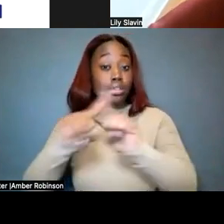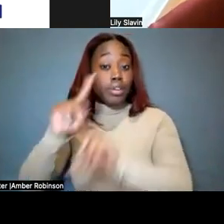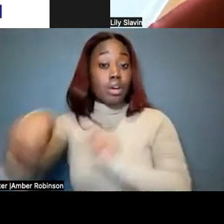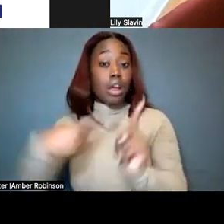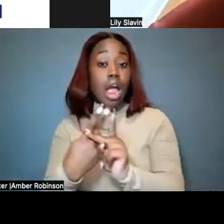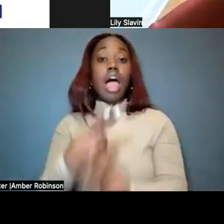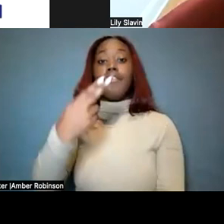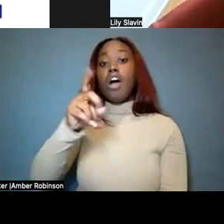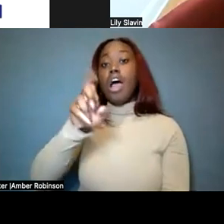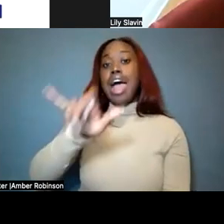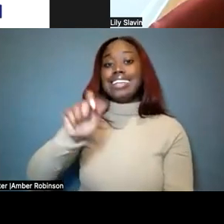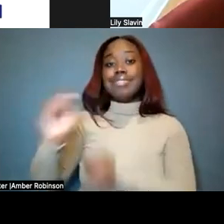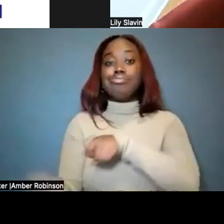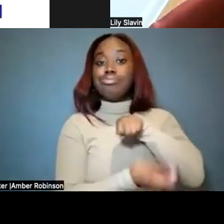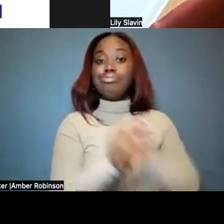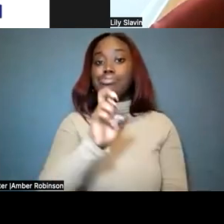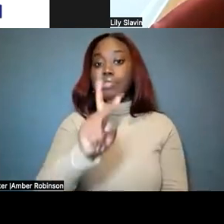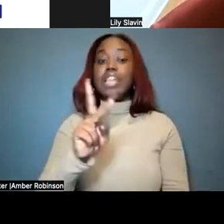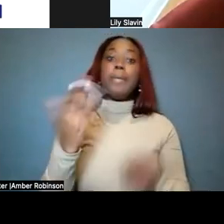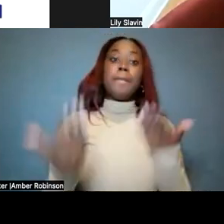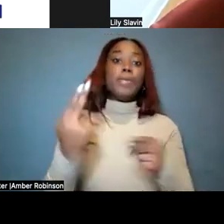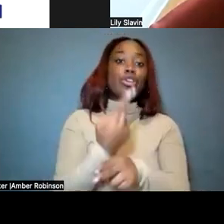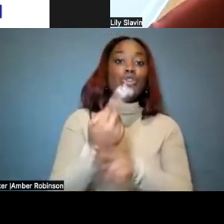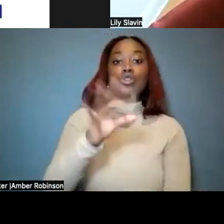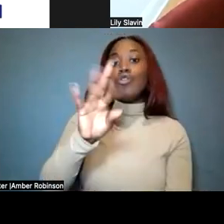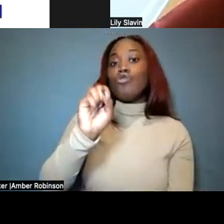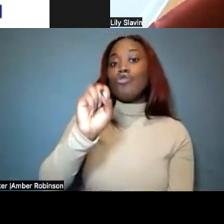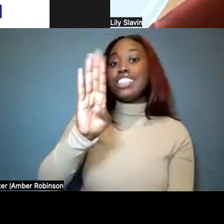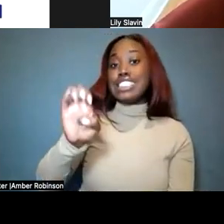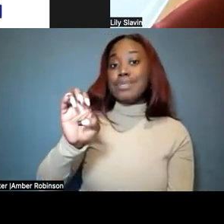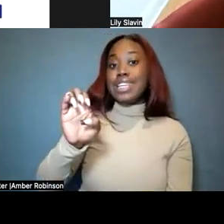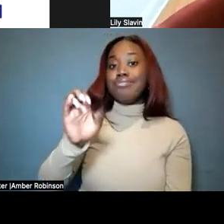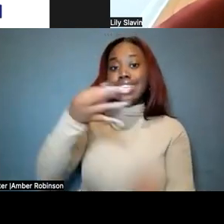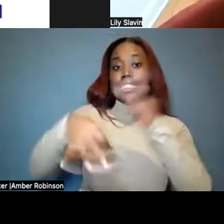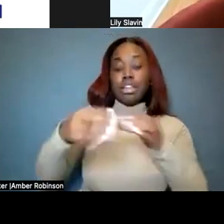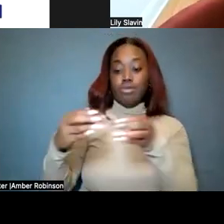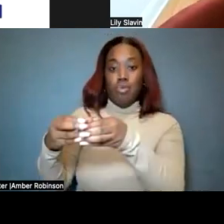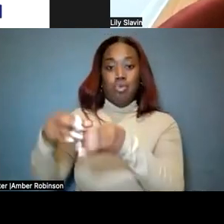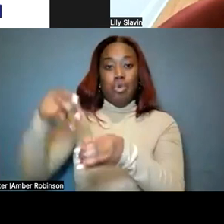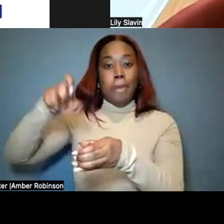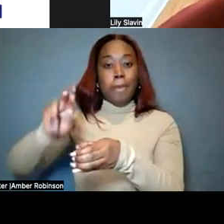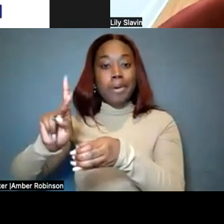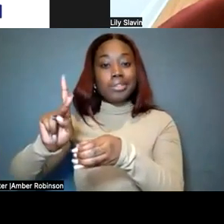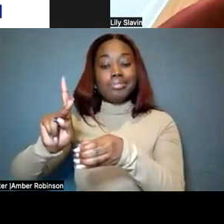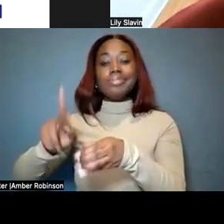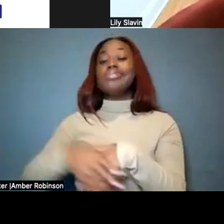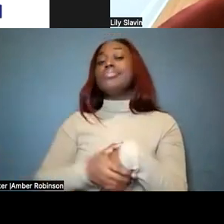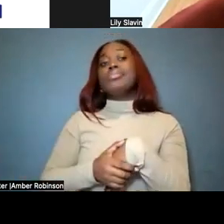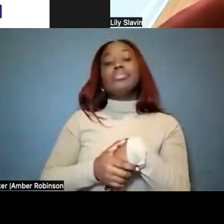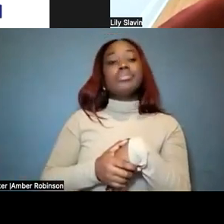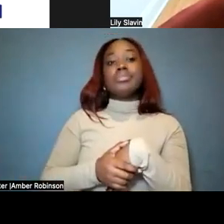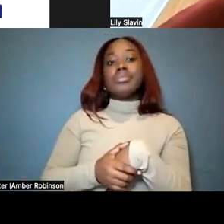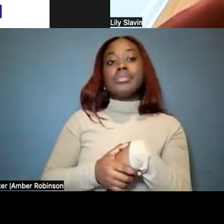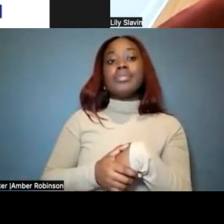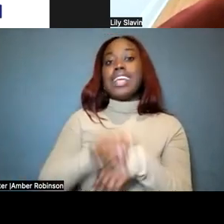sticks, maybe you use a Frisbee for a puck instead of a little puck or a little ball, that, that's not,